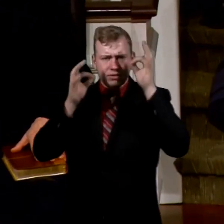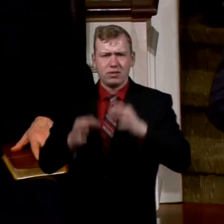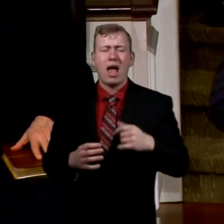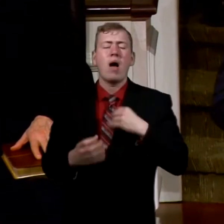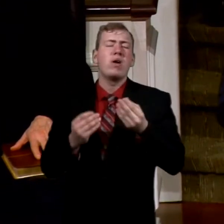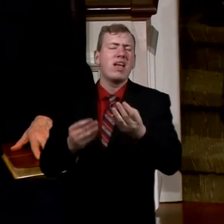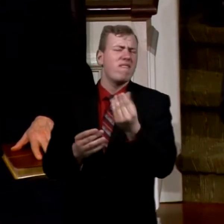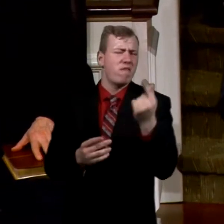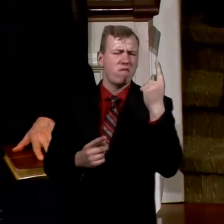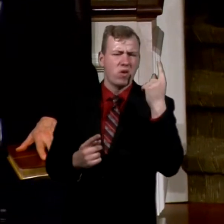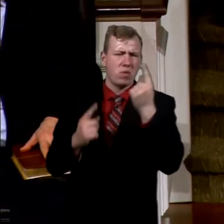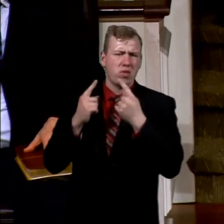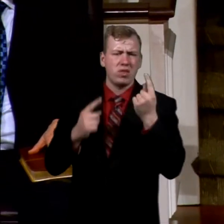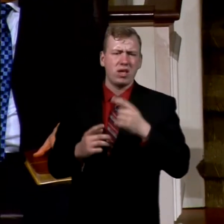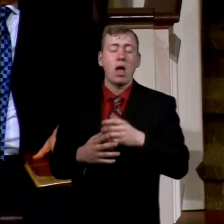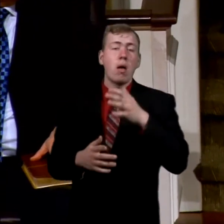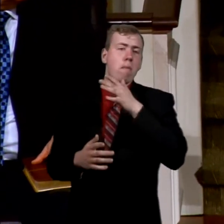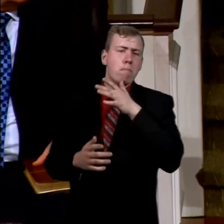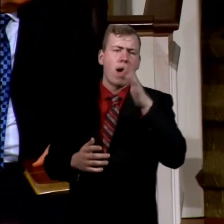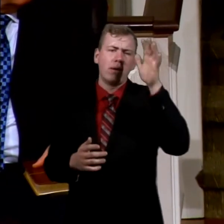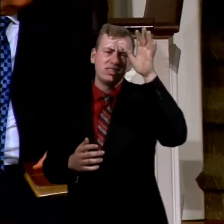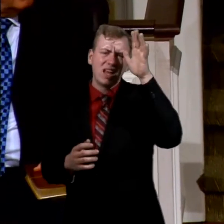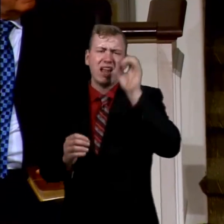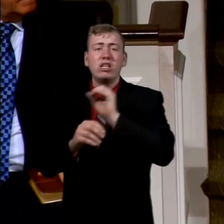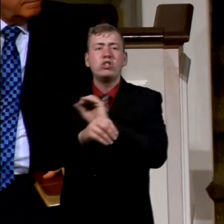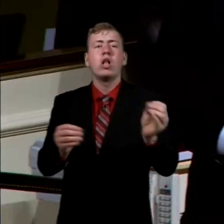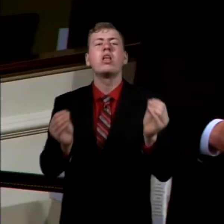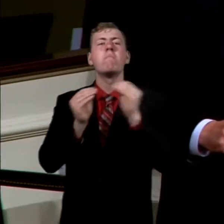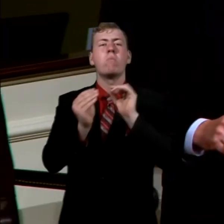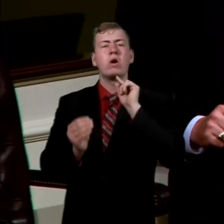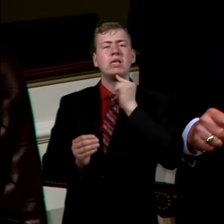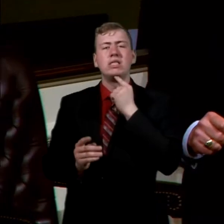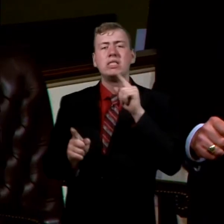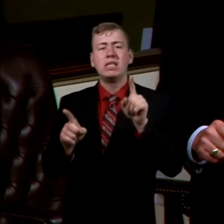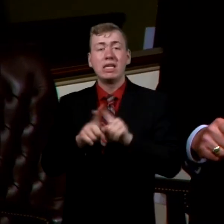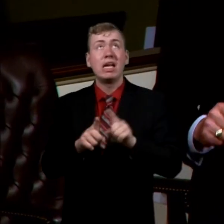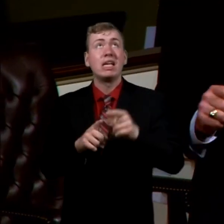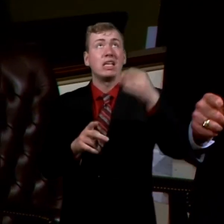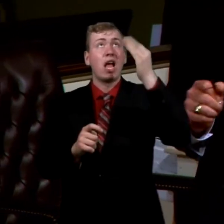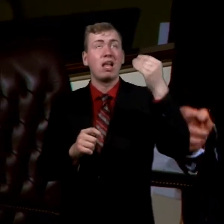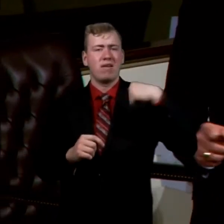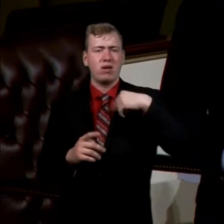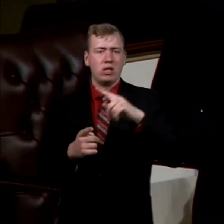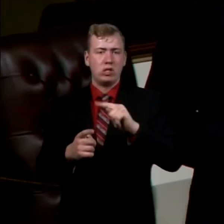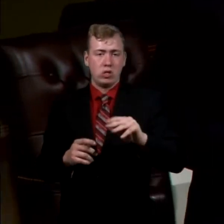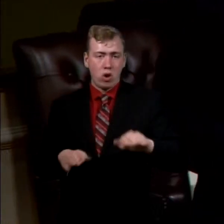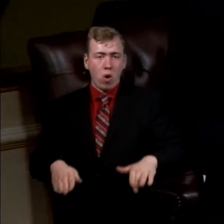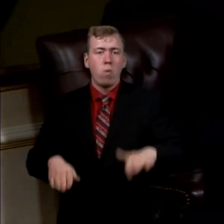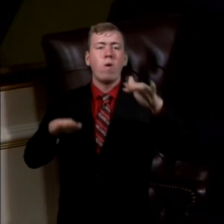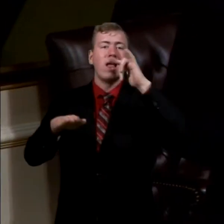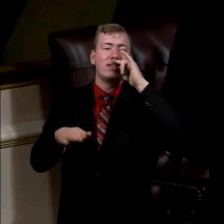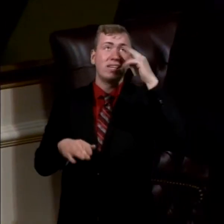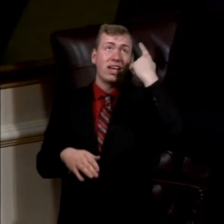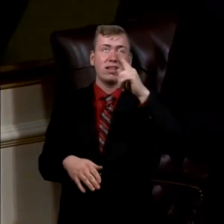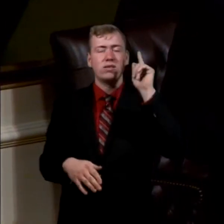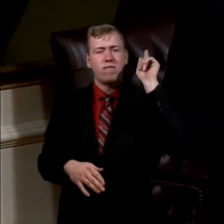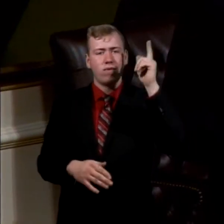couple thoughts. Moms and dads, there's probably nothing as serious as God's given us to raise our children for the Lord.